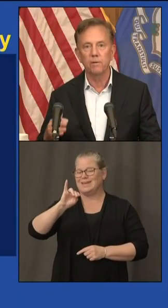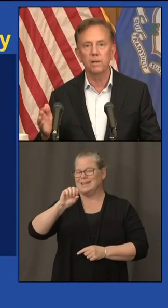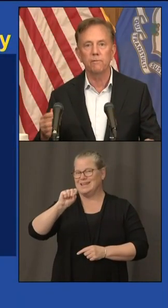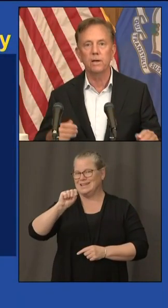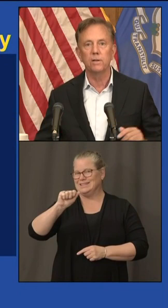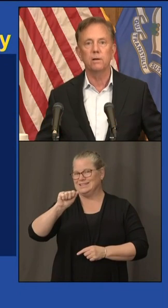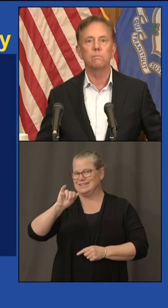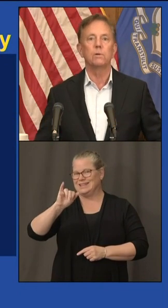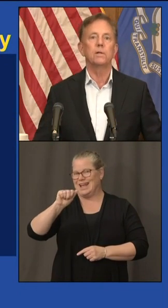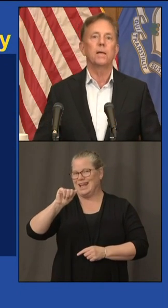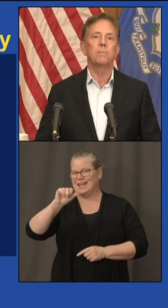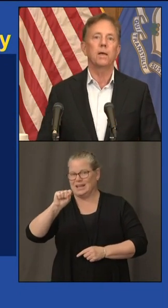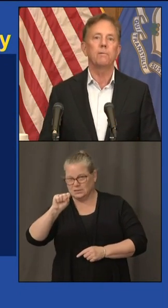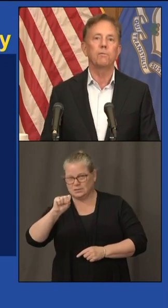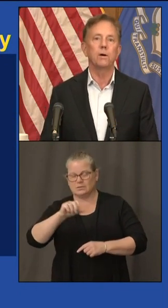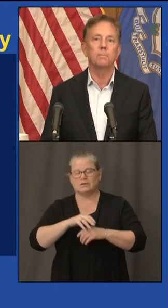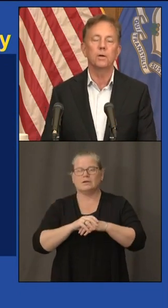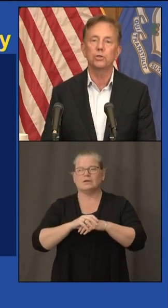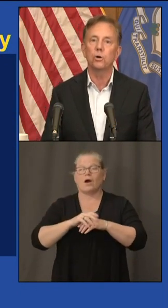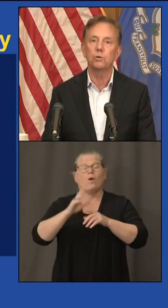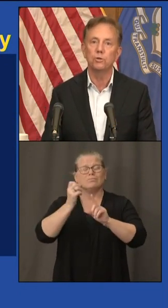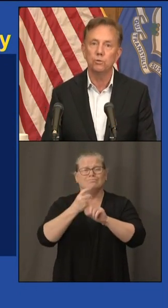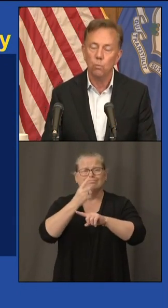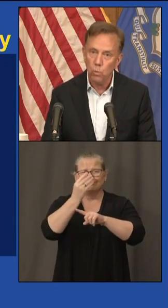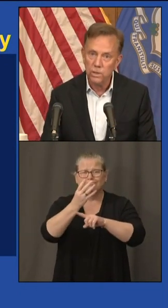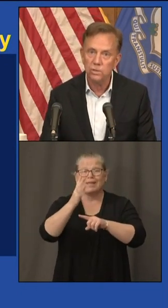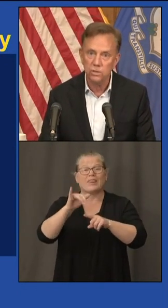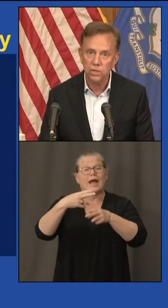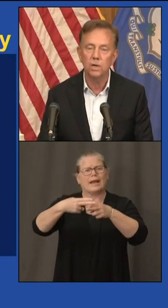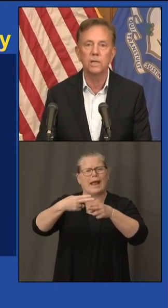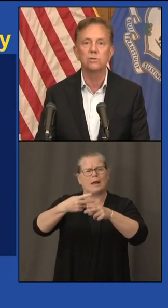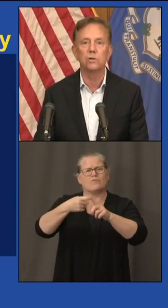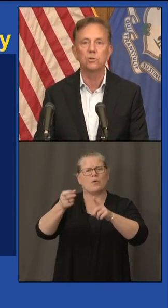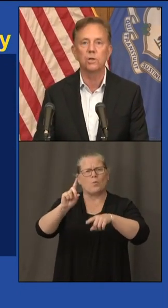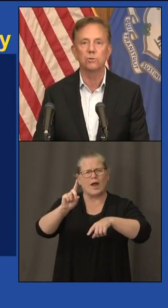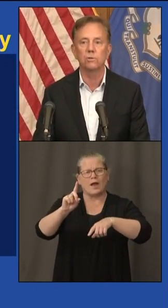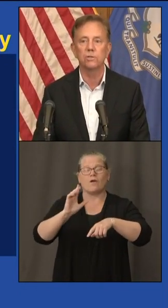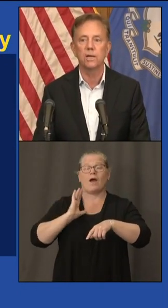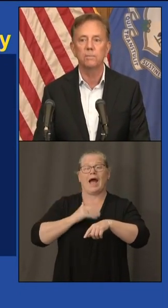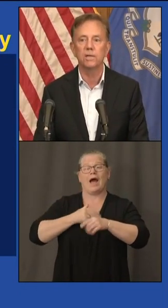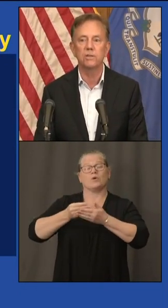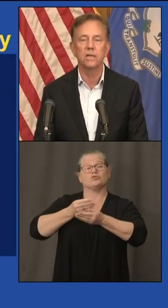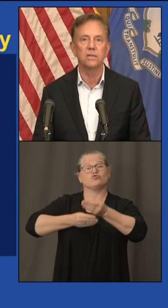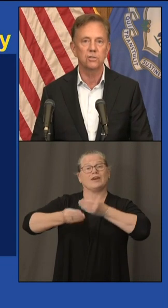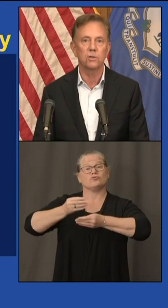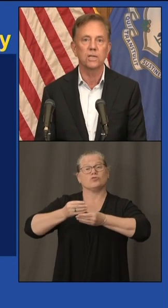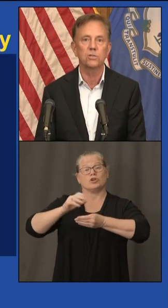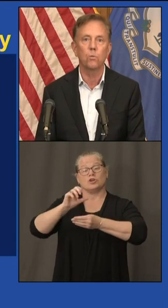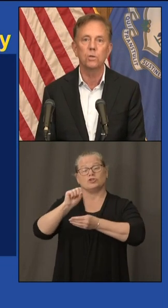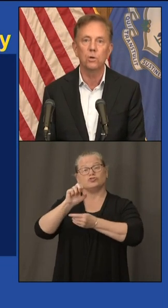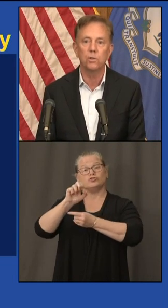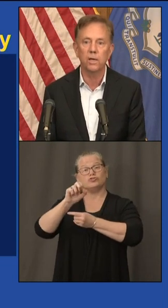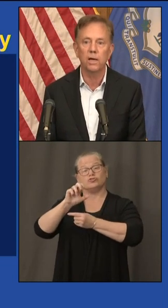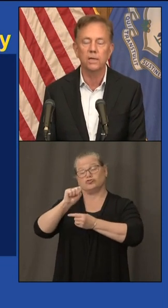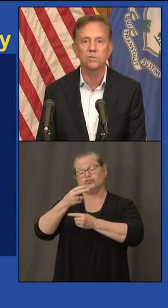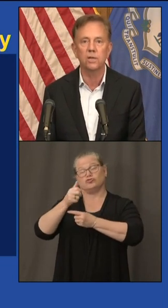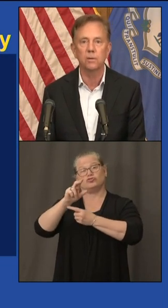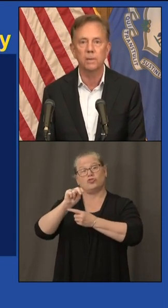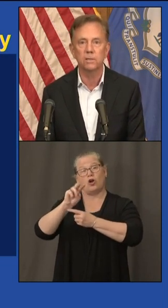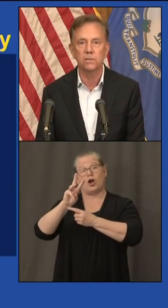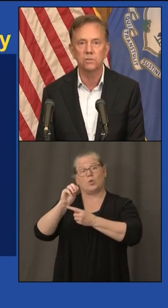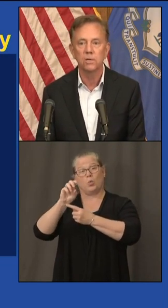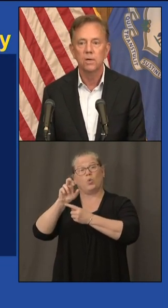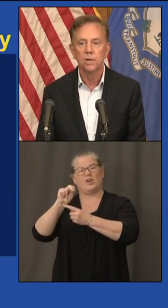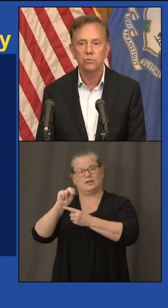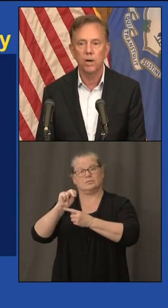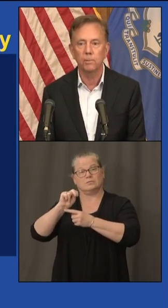i finally found out where the name came from sean's wooden son he's our treasurer is named isaeus so that's the one good thing i can say